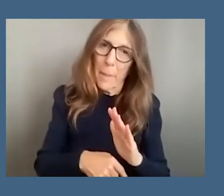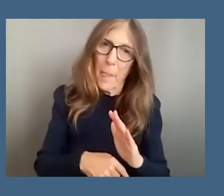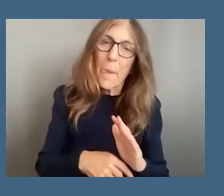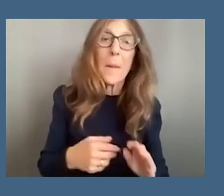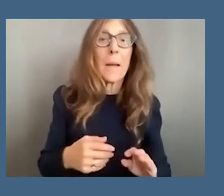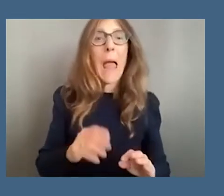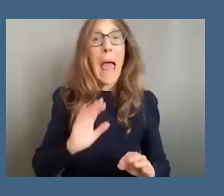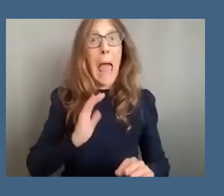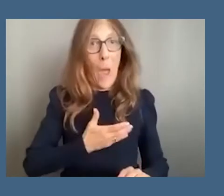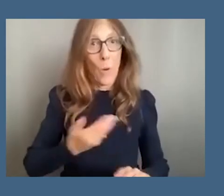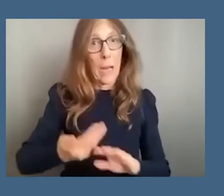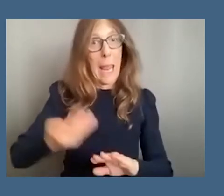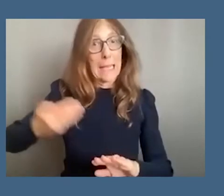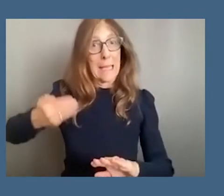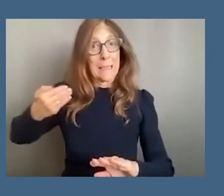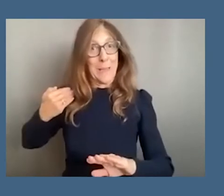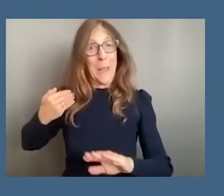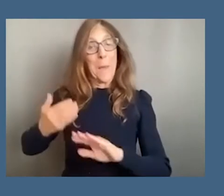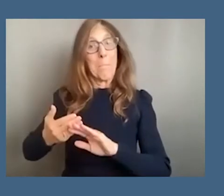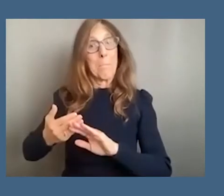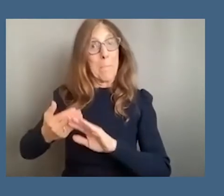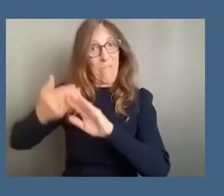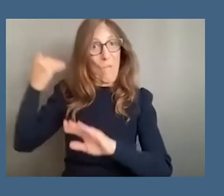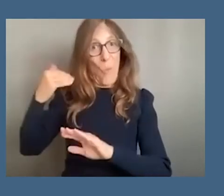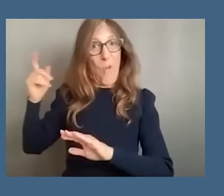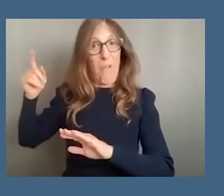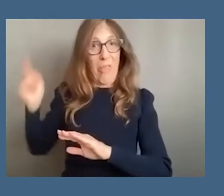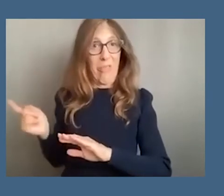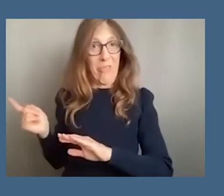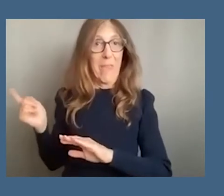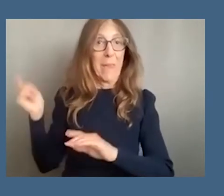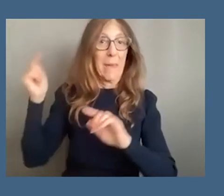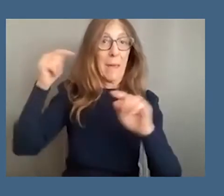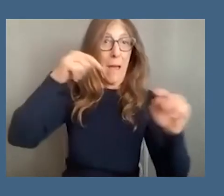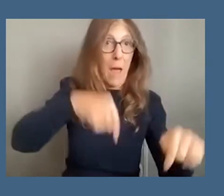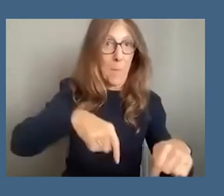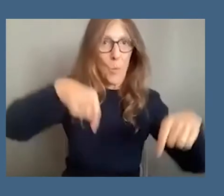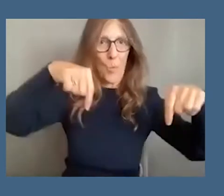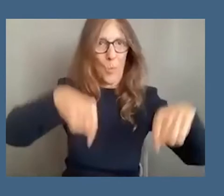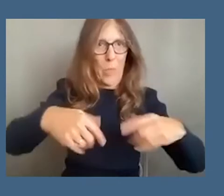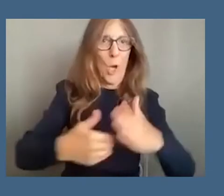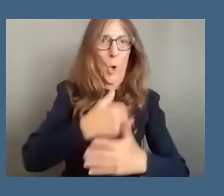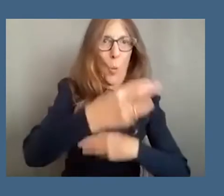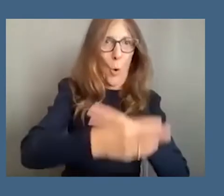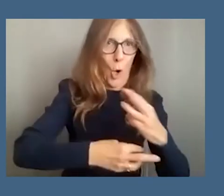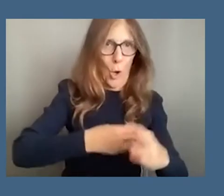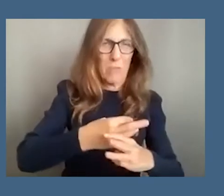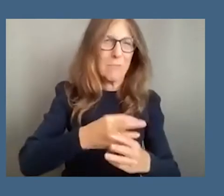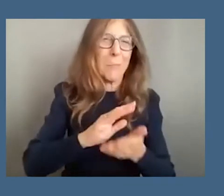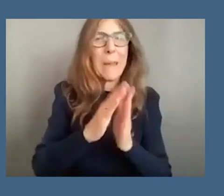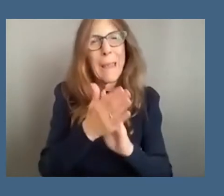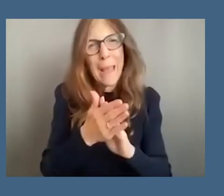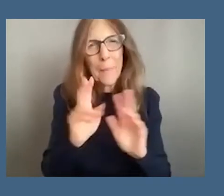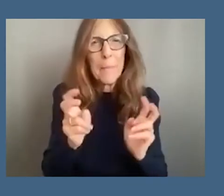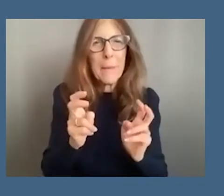ancestors stepped foot in uh uh in the new world and became african americans or black